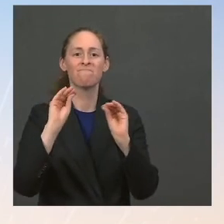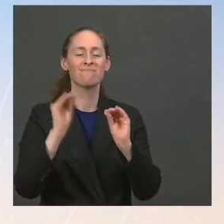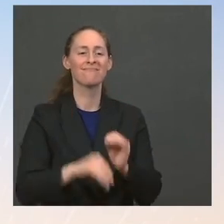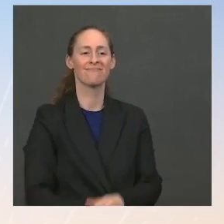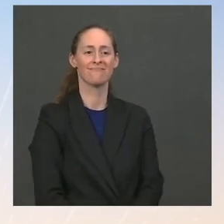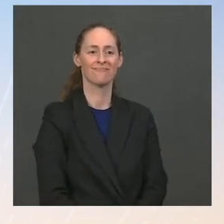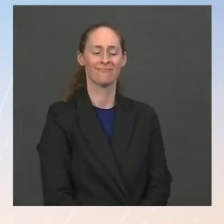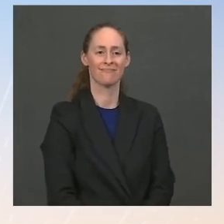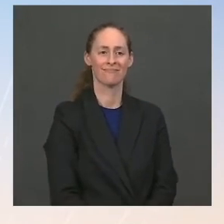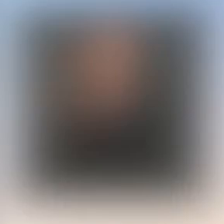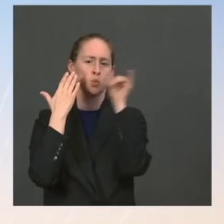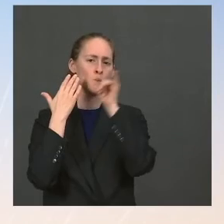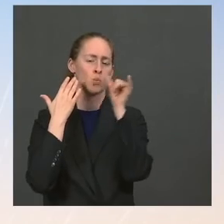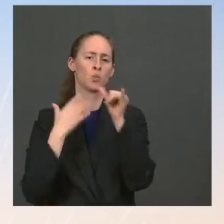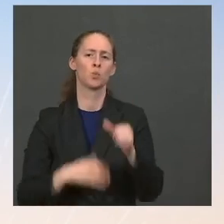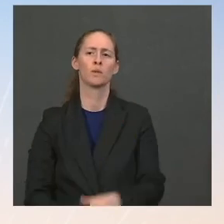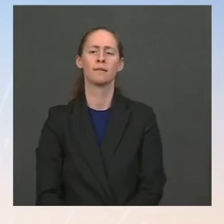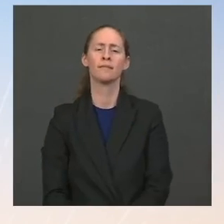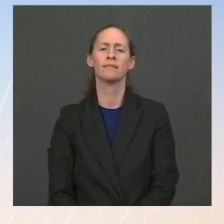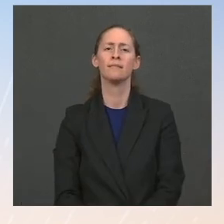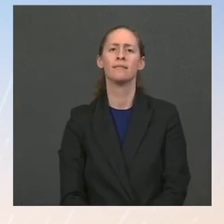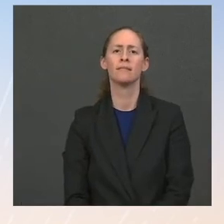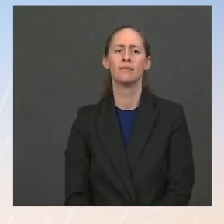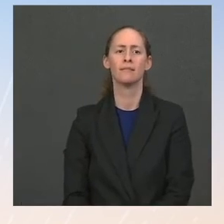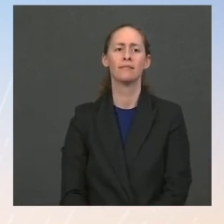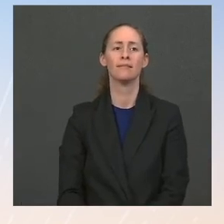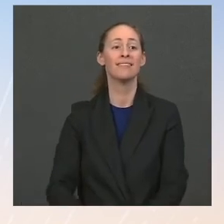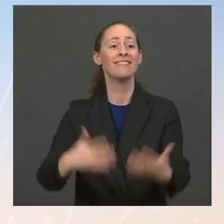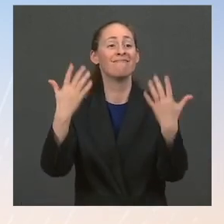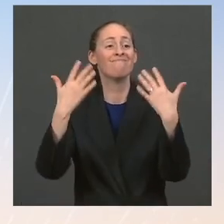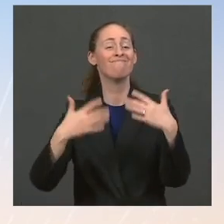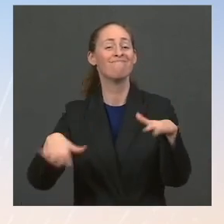last week I don't have anything more For you guys. Thank you